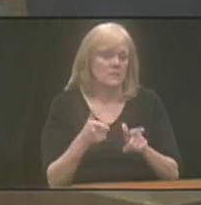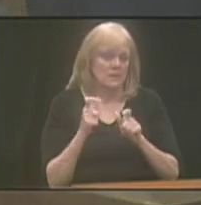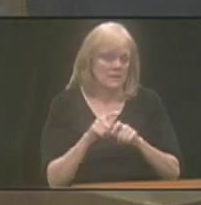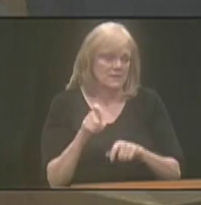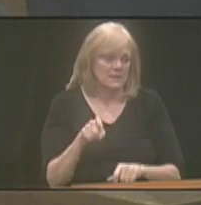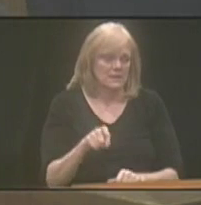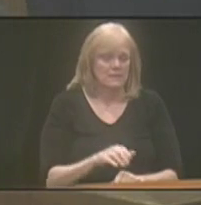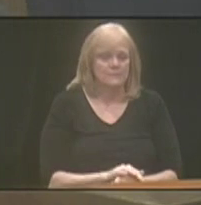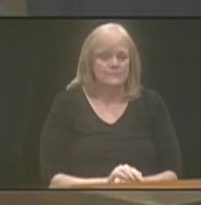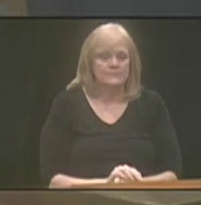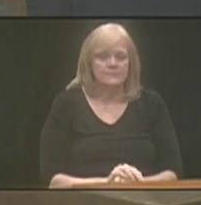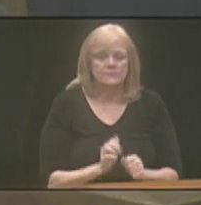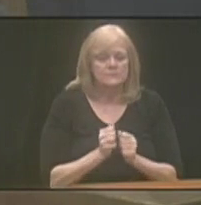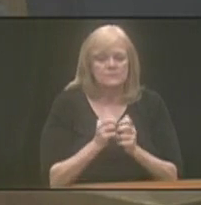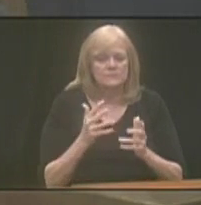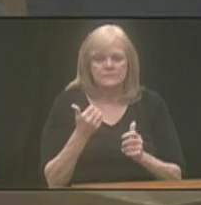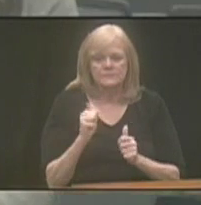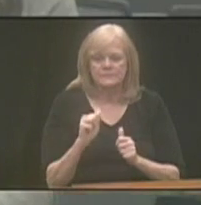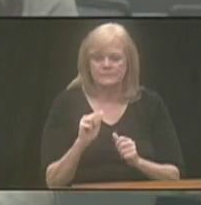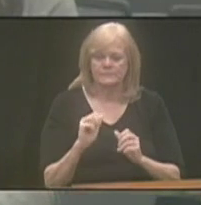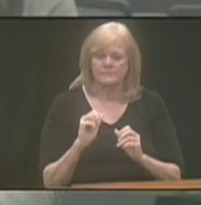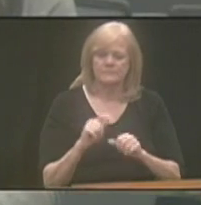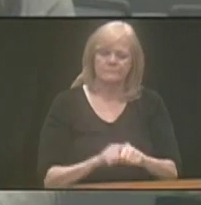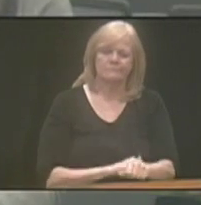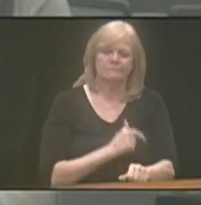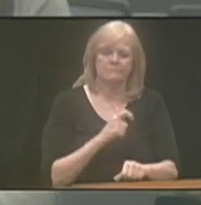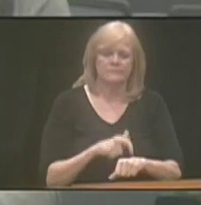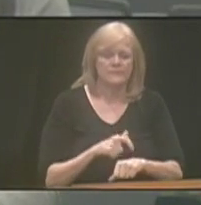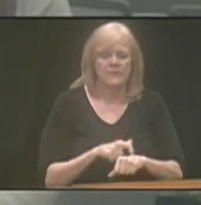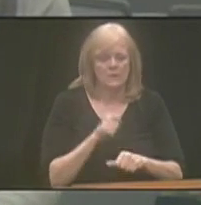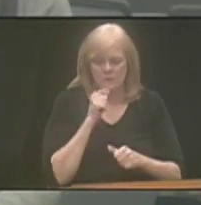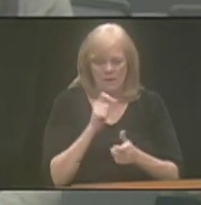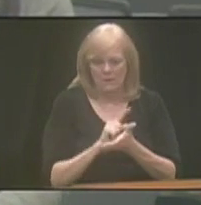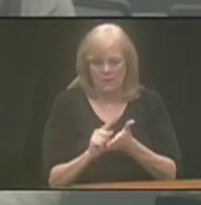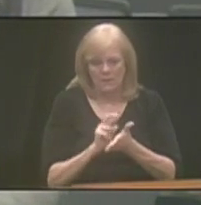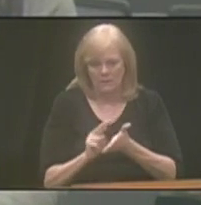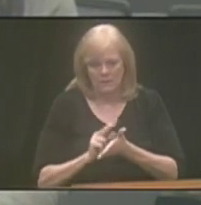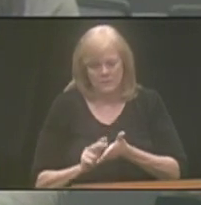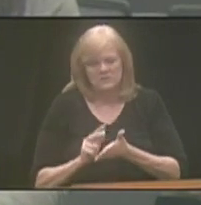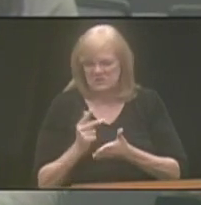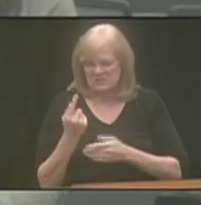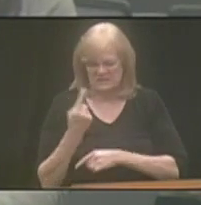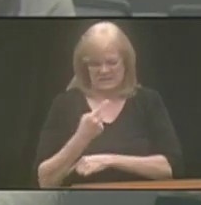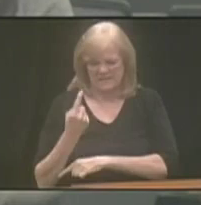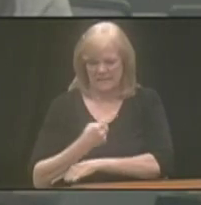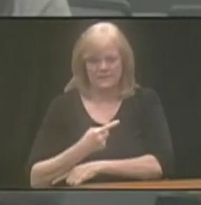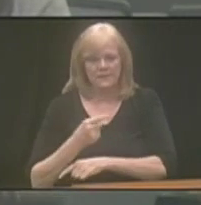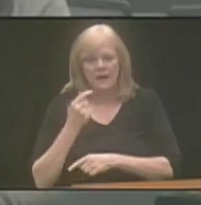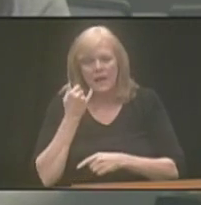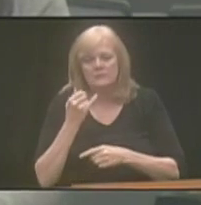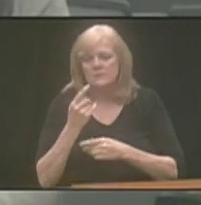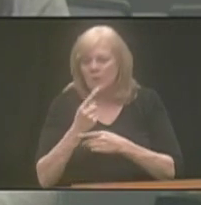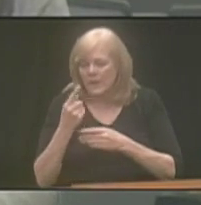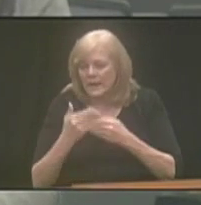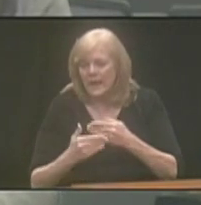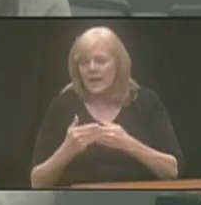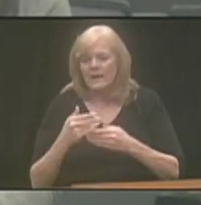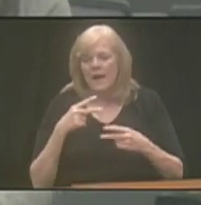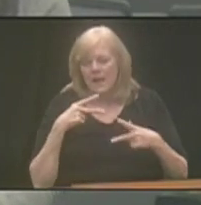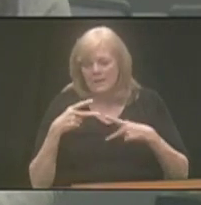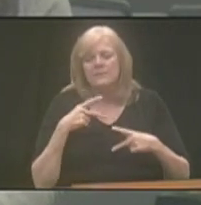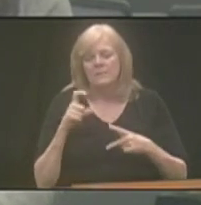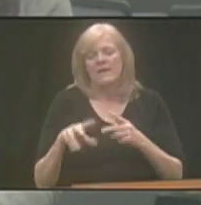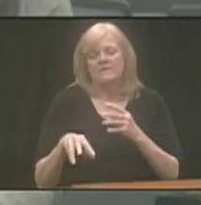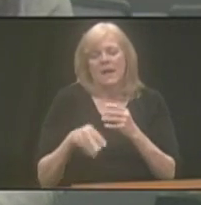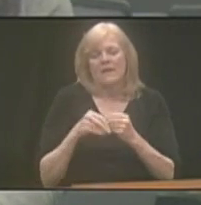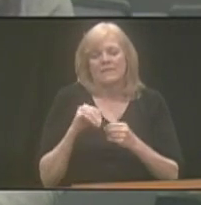needed without any of that lag time. So certainly not looking at weeks, we're looking at days. Unless you fall on a weekend or a holiday, then adding that